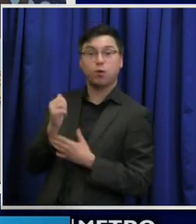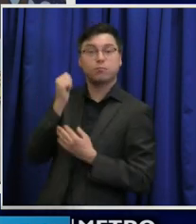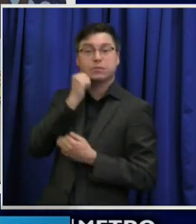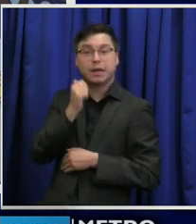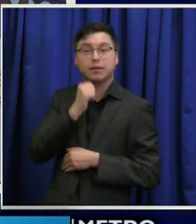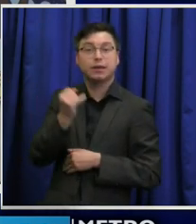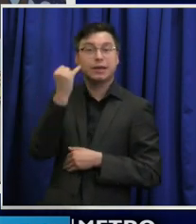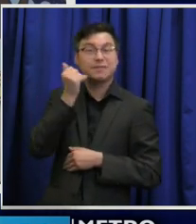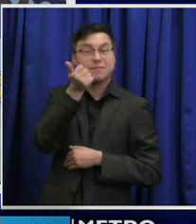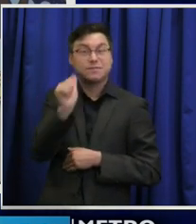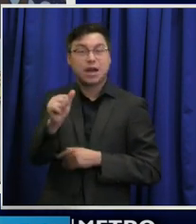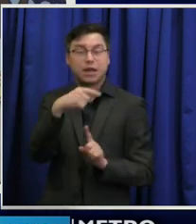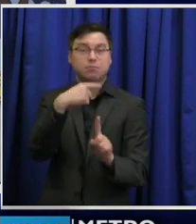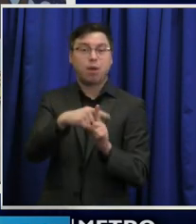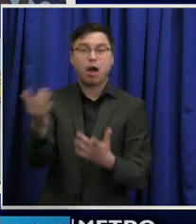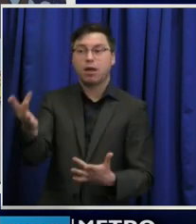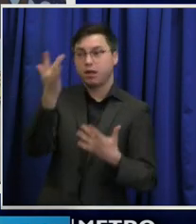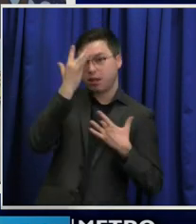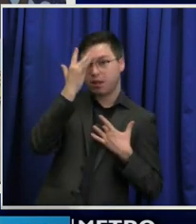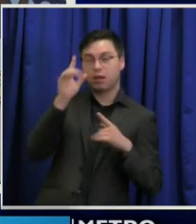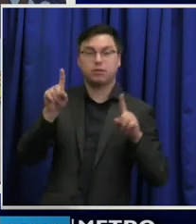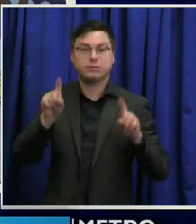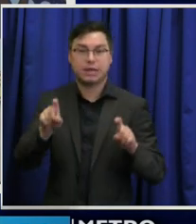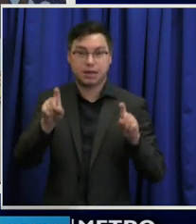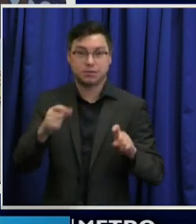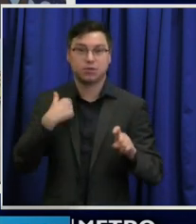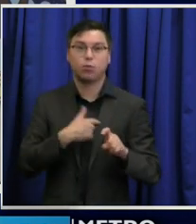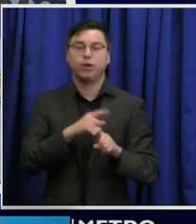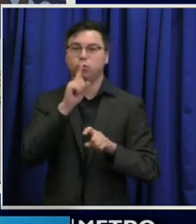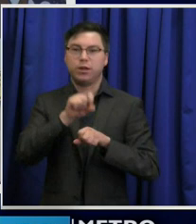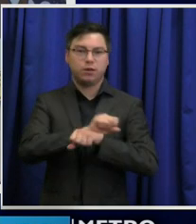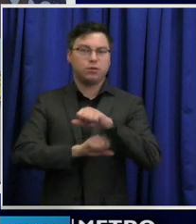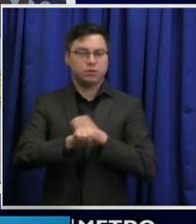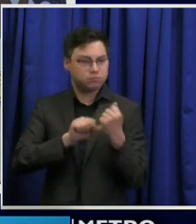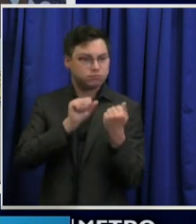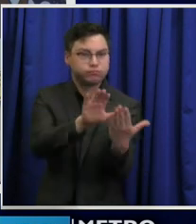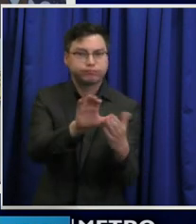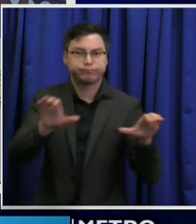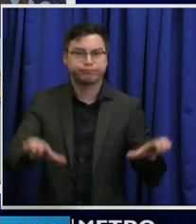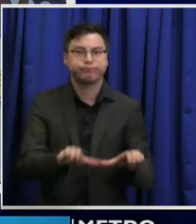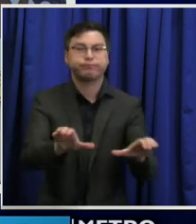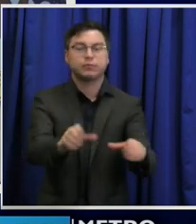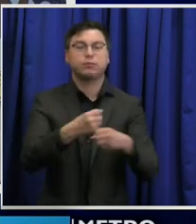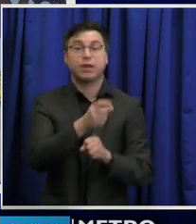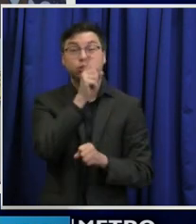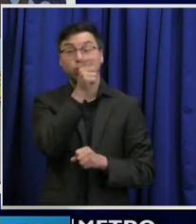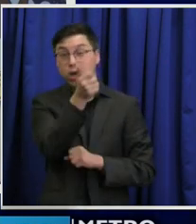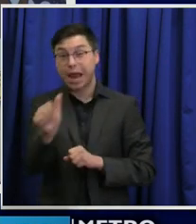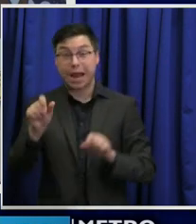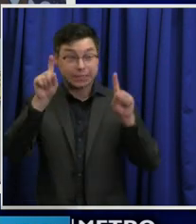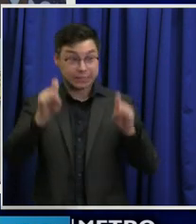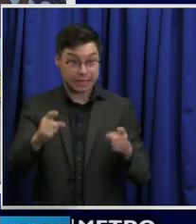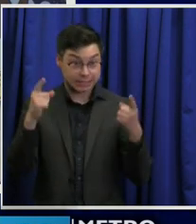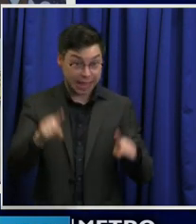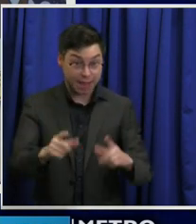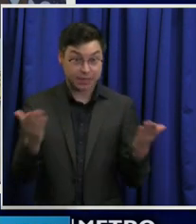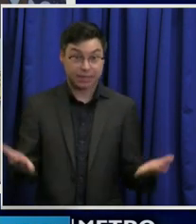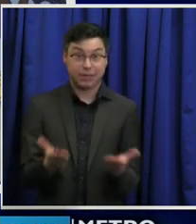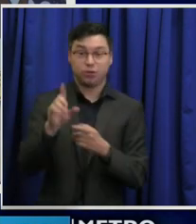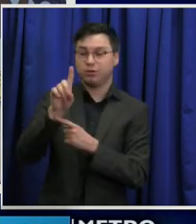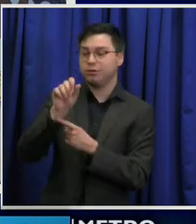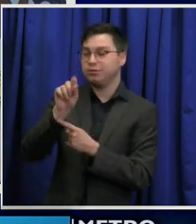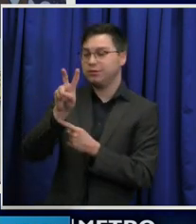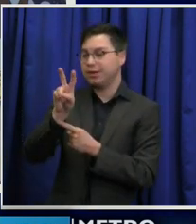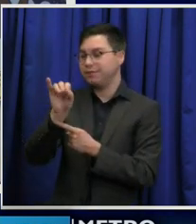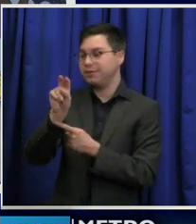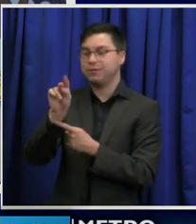any positive tests. So we're working very proactively to assure that any tests that are done in Davidson County that